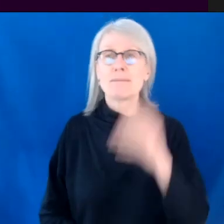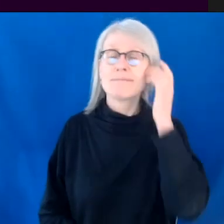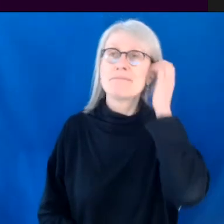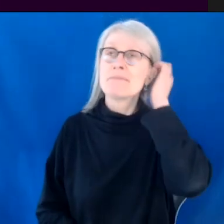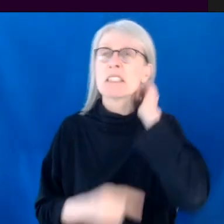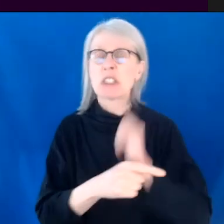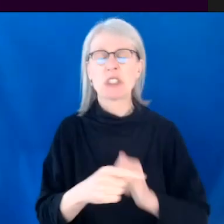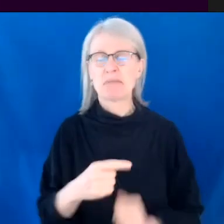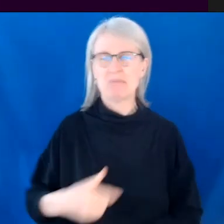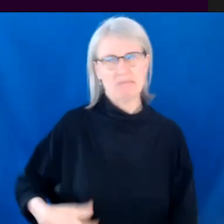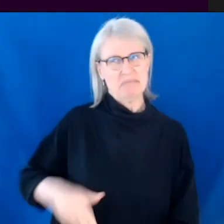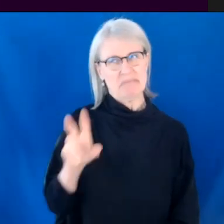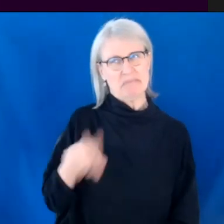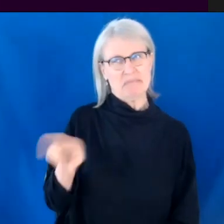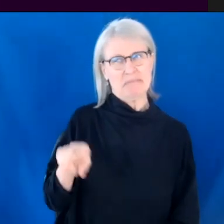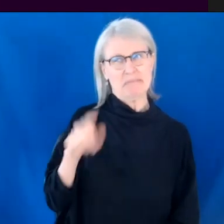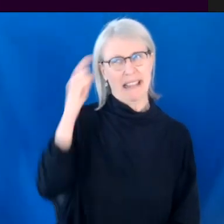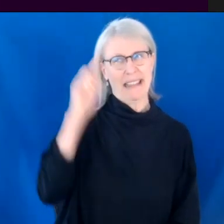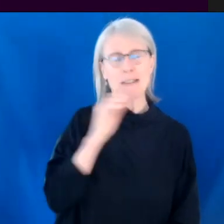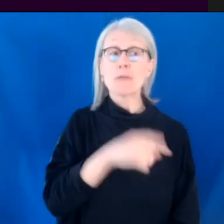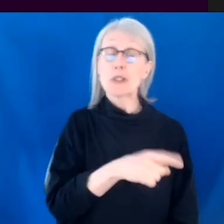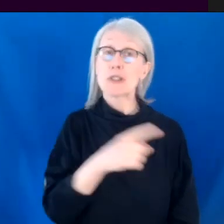still remembers, she remembers it.